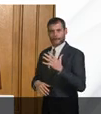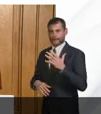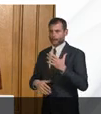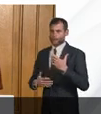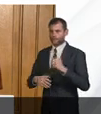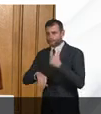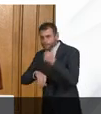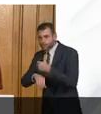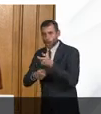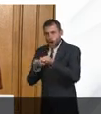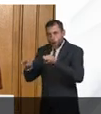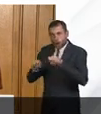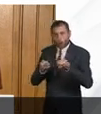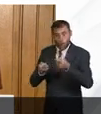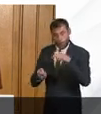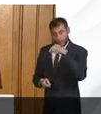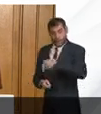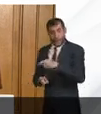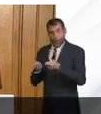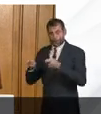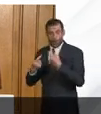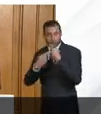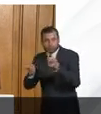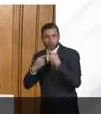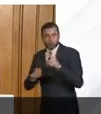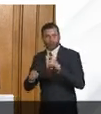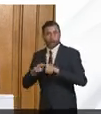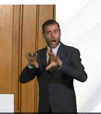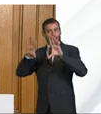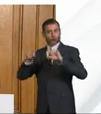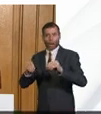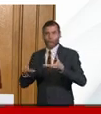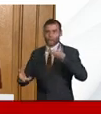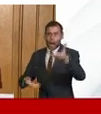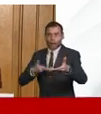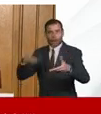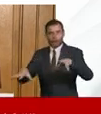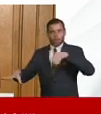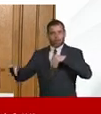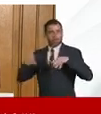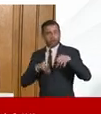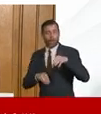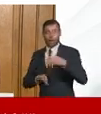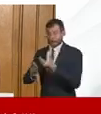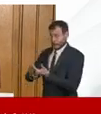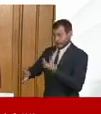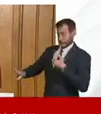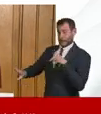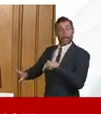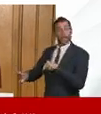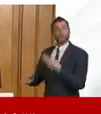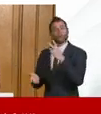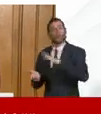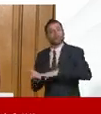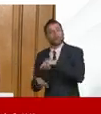it is to prevent transmission of disease and the rule about the two meters is to ensure that we are